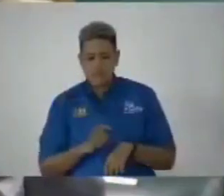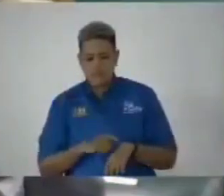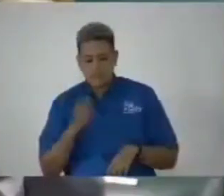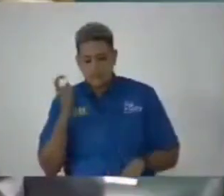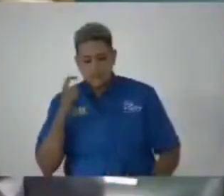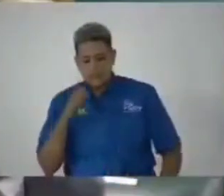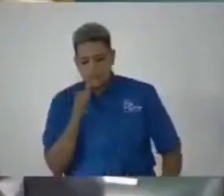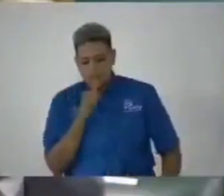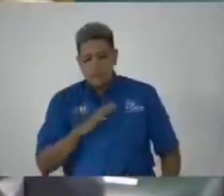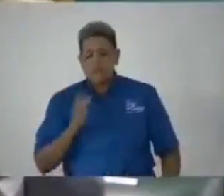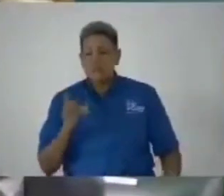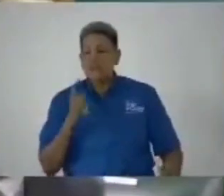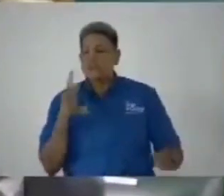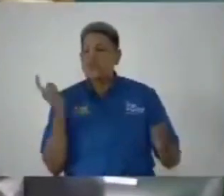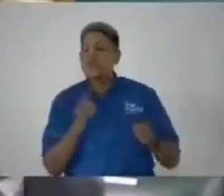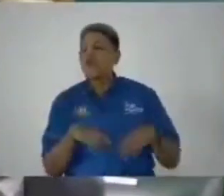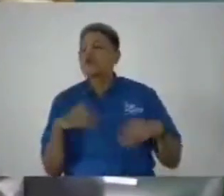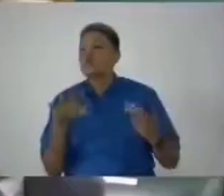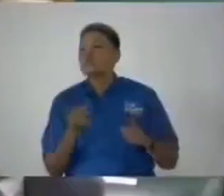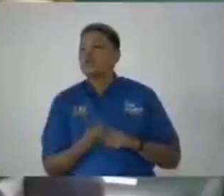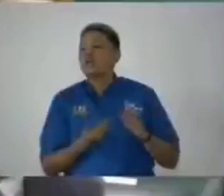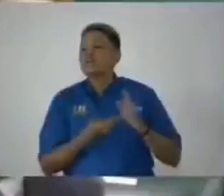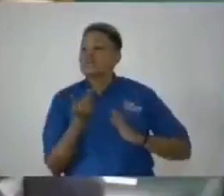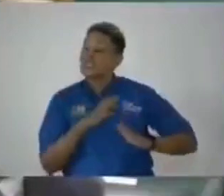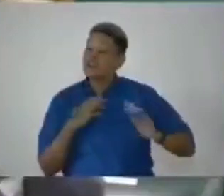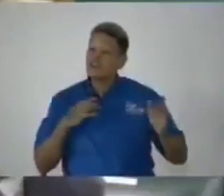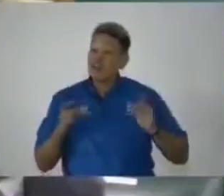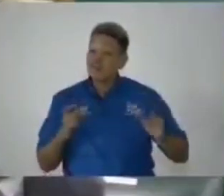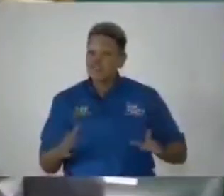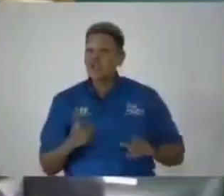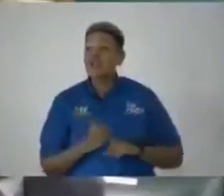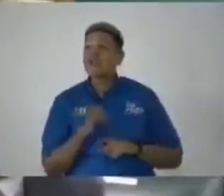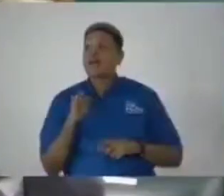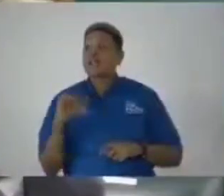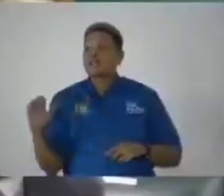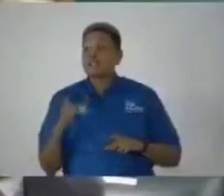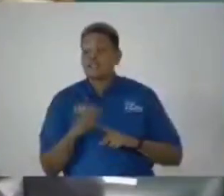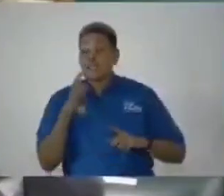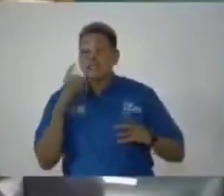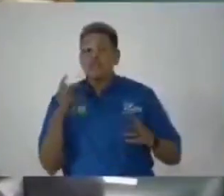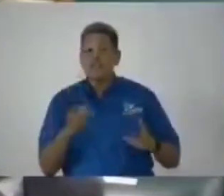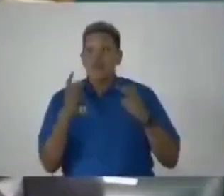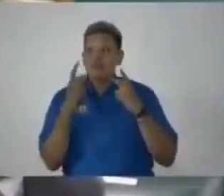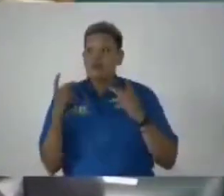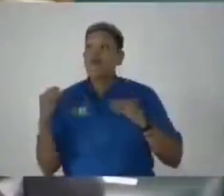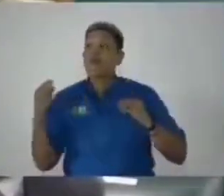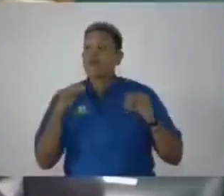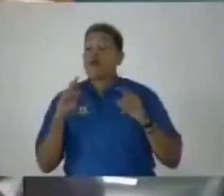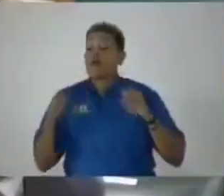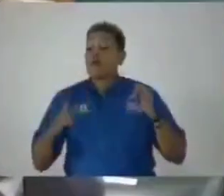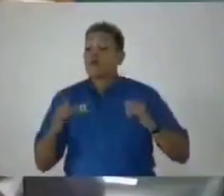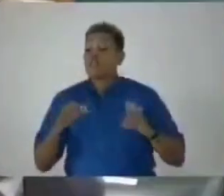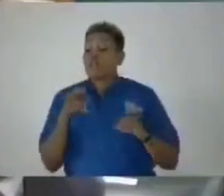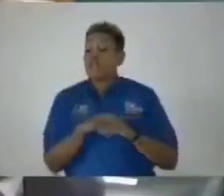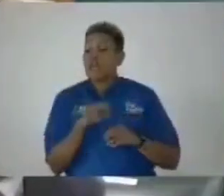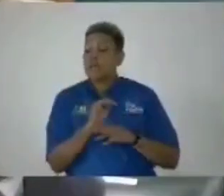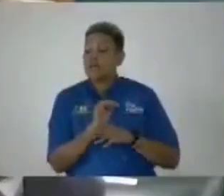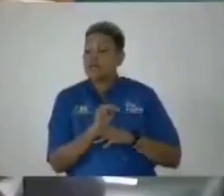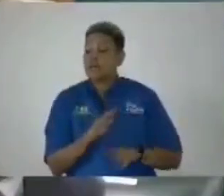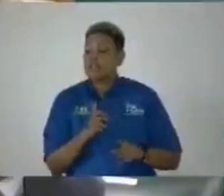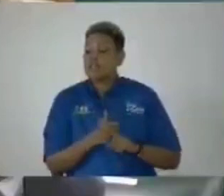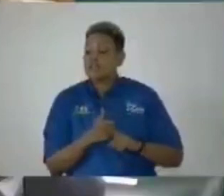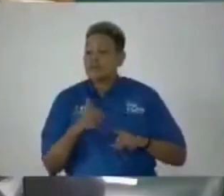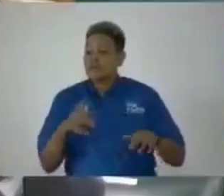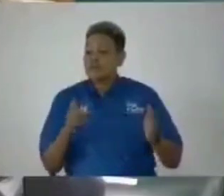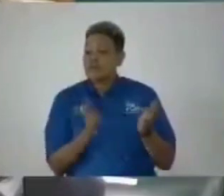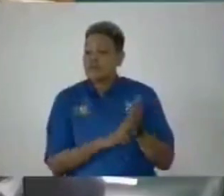Madam Speaker, the point I was making is that the Integrity Commission has been in public speaking about which Cabinet Minister has